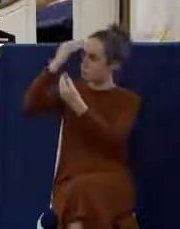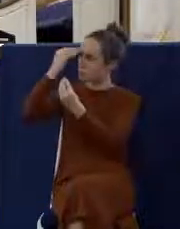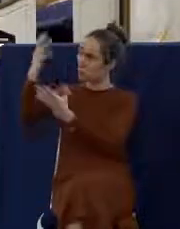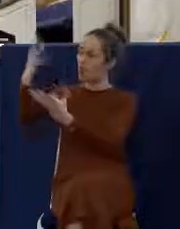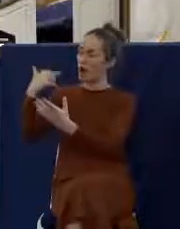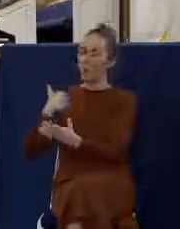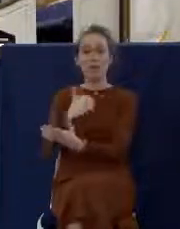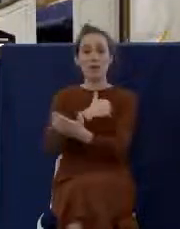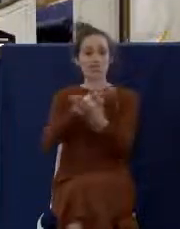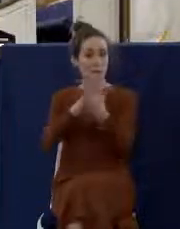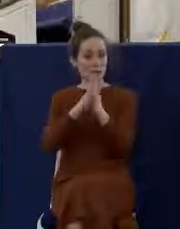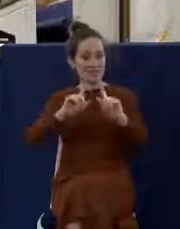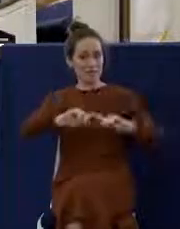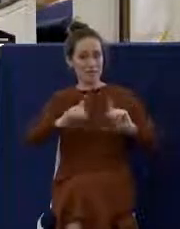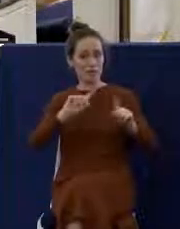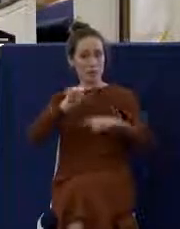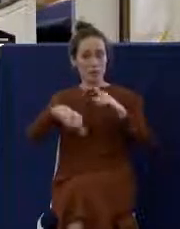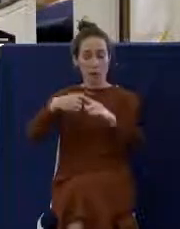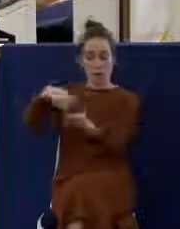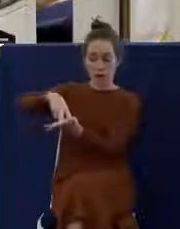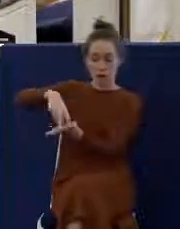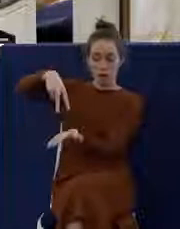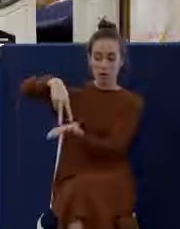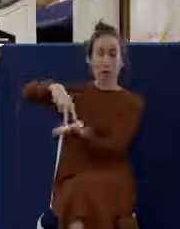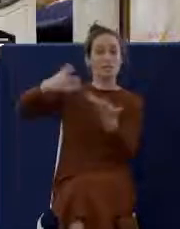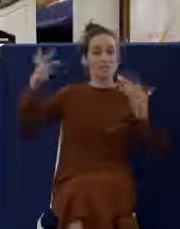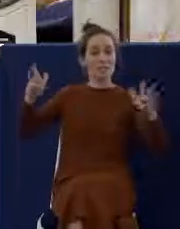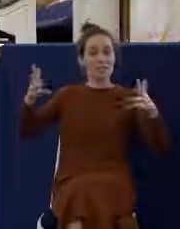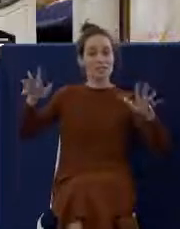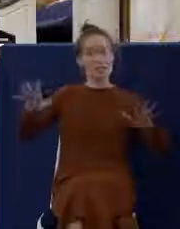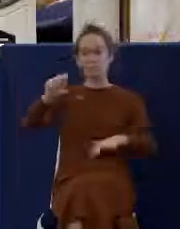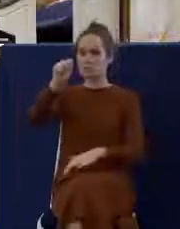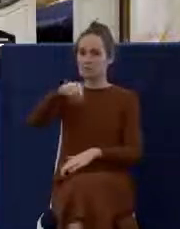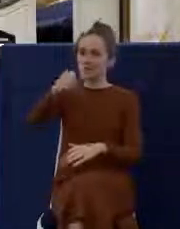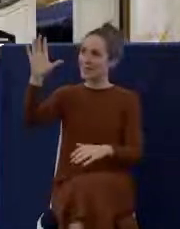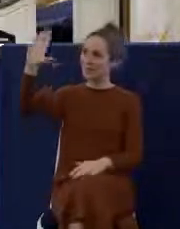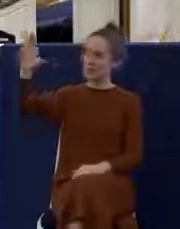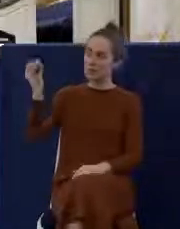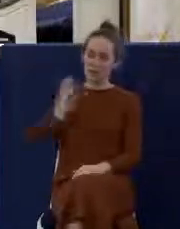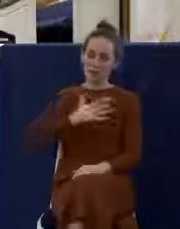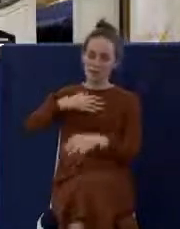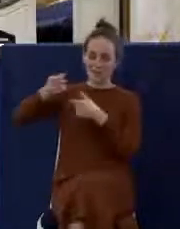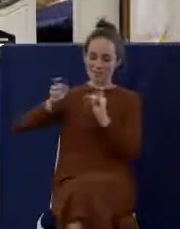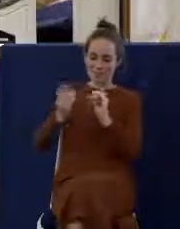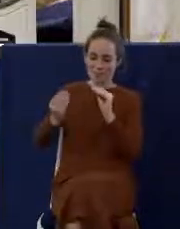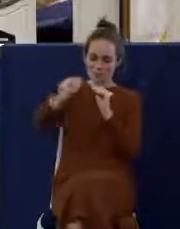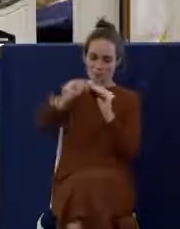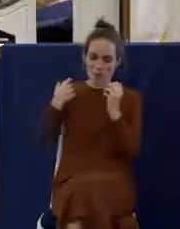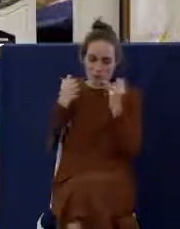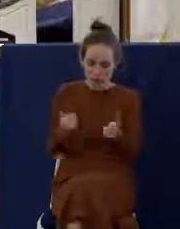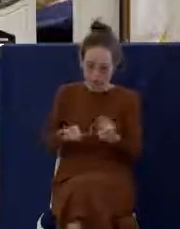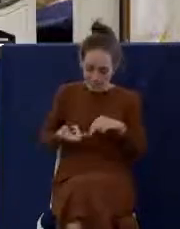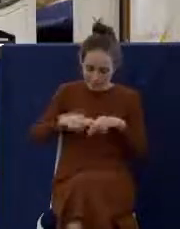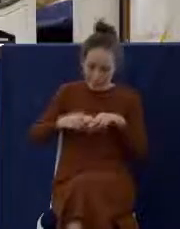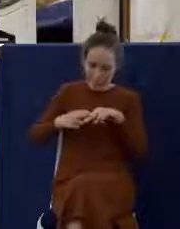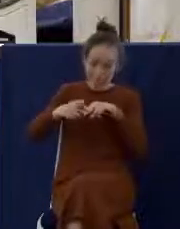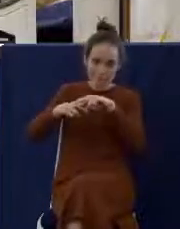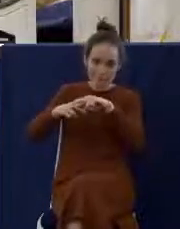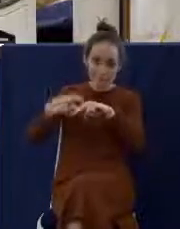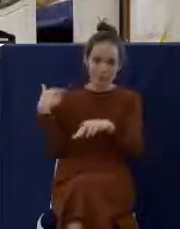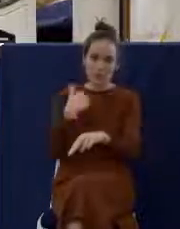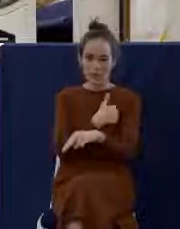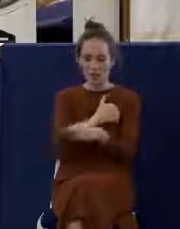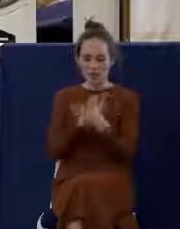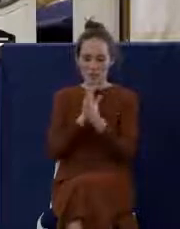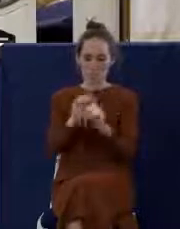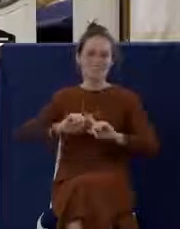we different when we get off our knees? Has there been a sense in which grace has strengthened us at that moment? And we're different in the way we got on